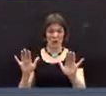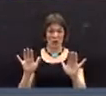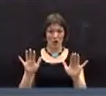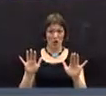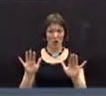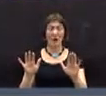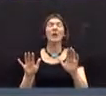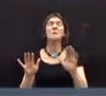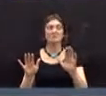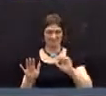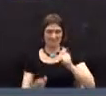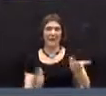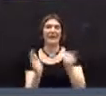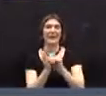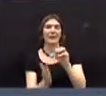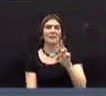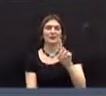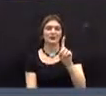Mr. Dimes.